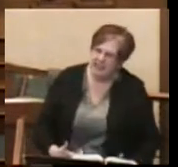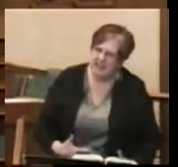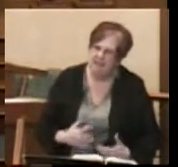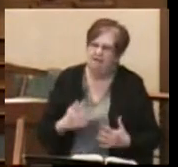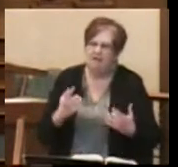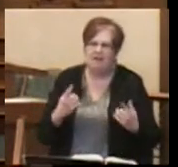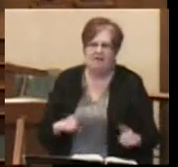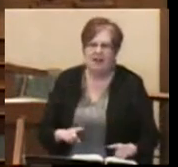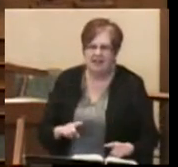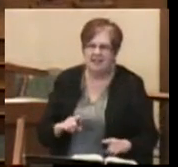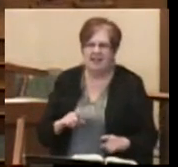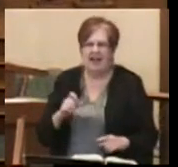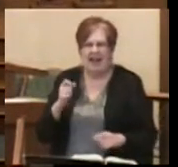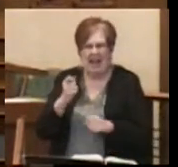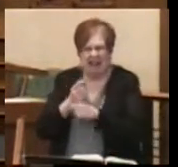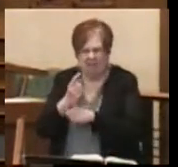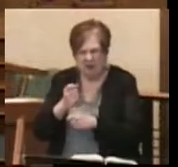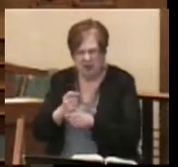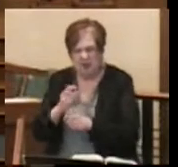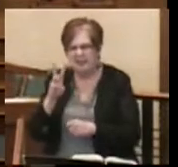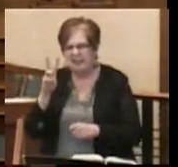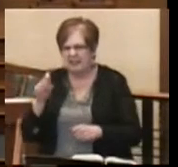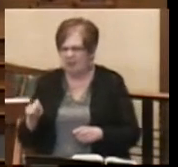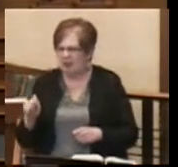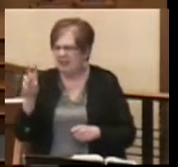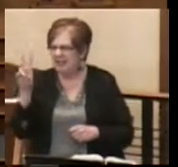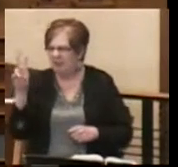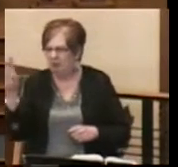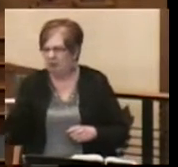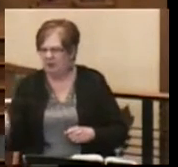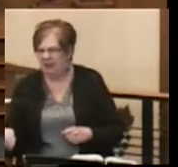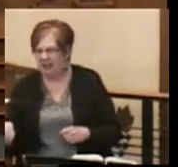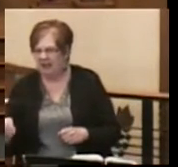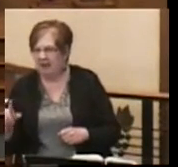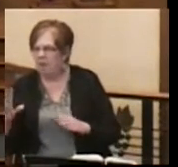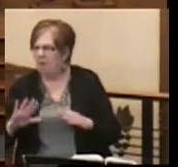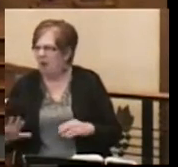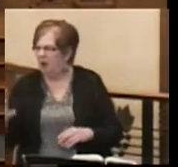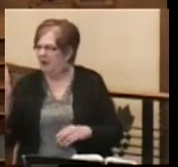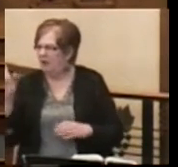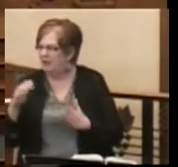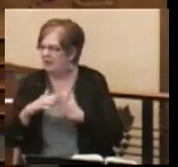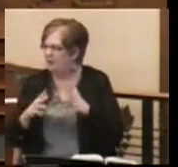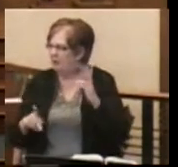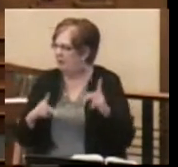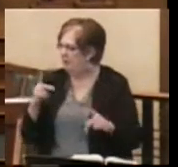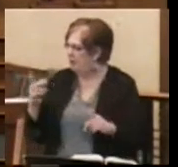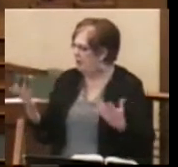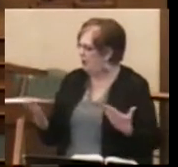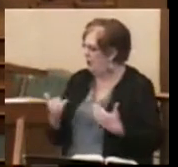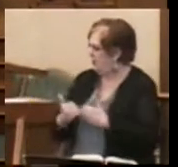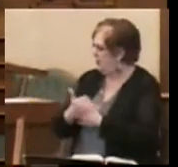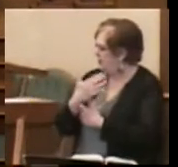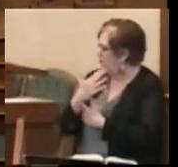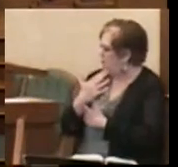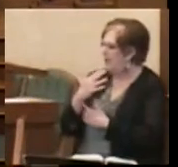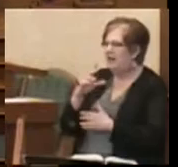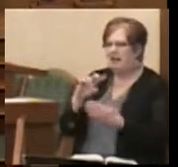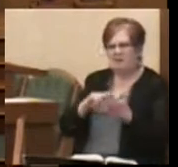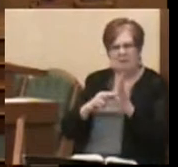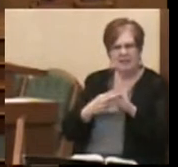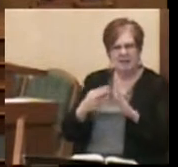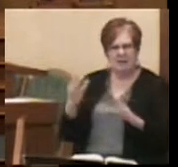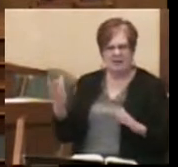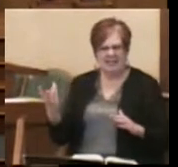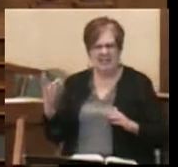6.7%. If about 1,000 people were here at Bethel this morning and there will be, that means about 67